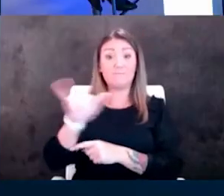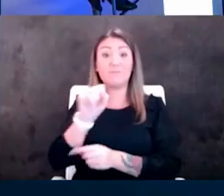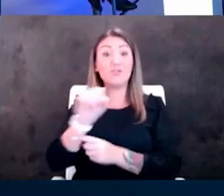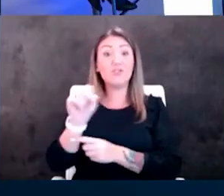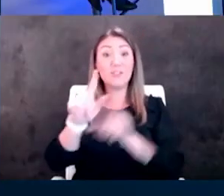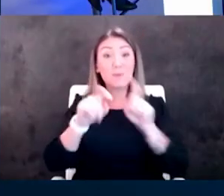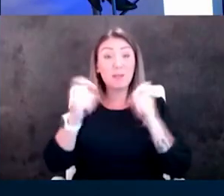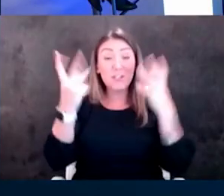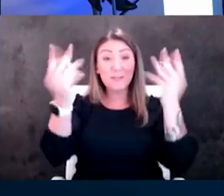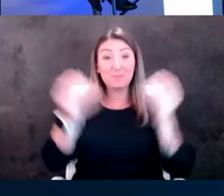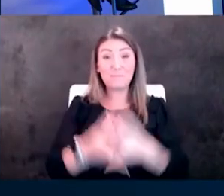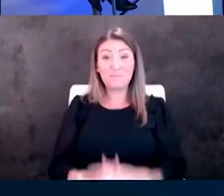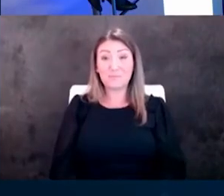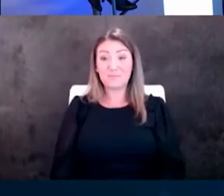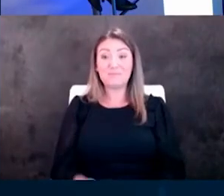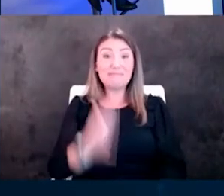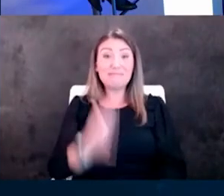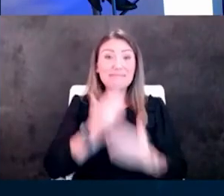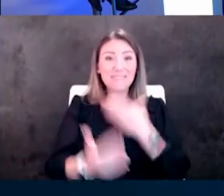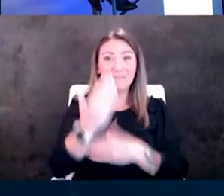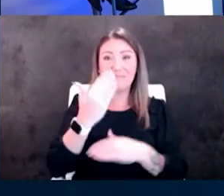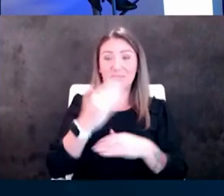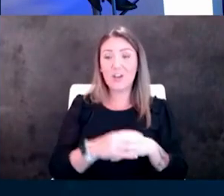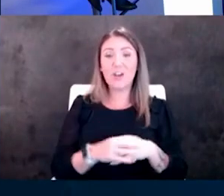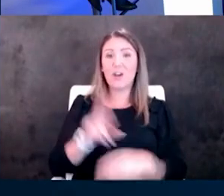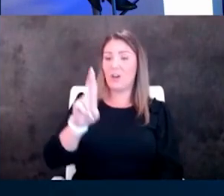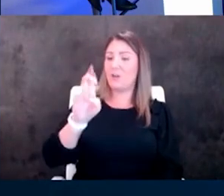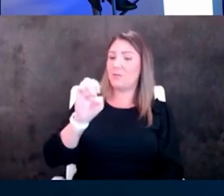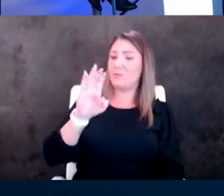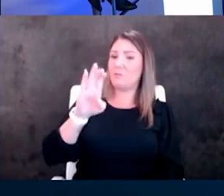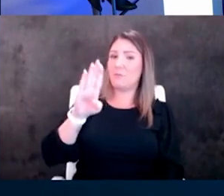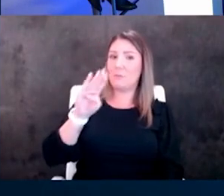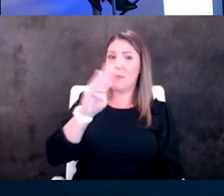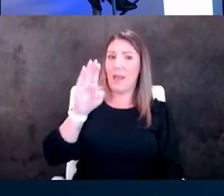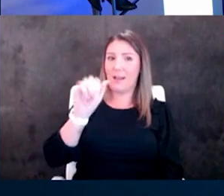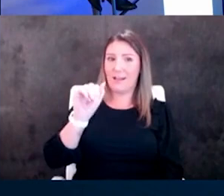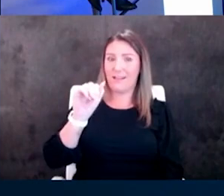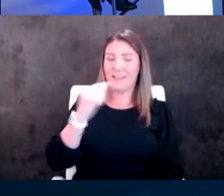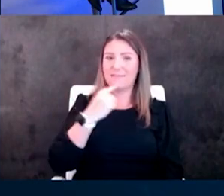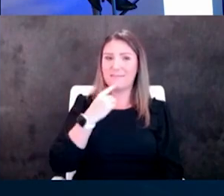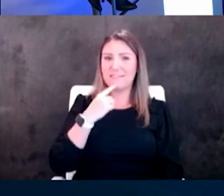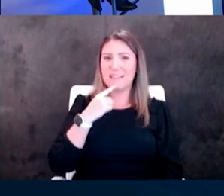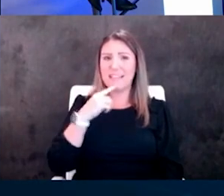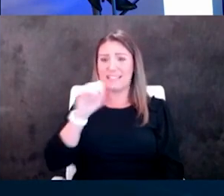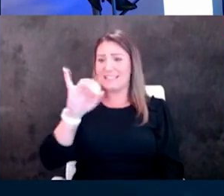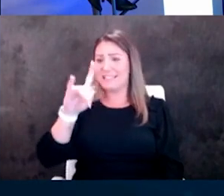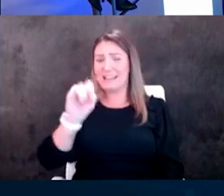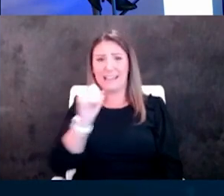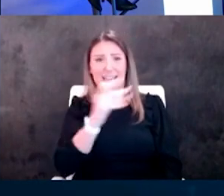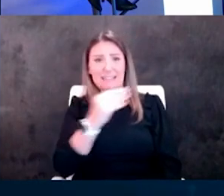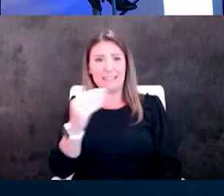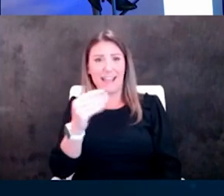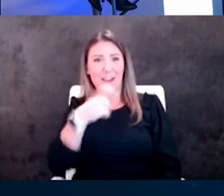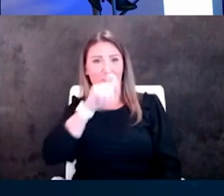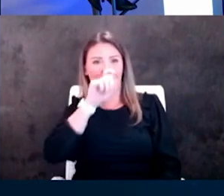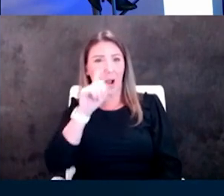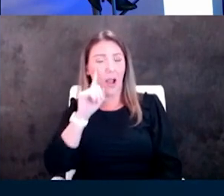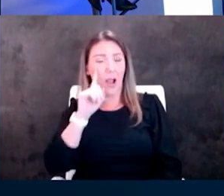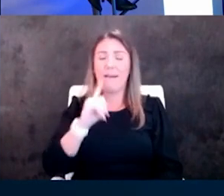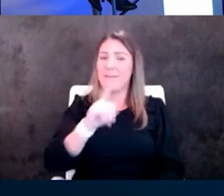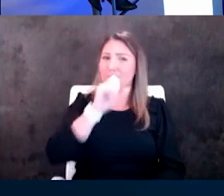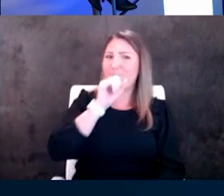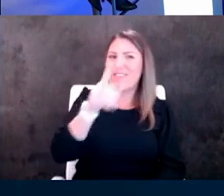out there hey good morning okay rebecca says can stites and hawkeye i love that they now refer to you as